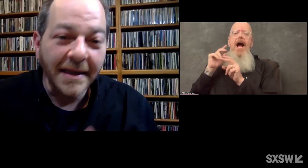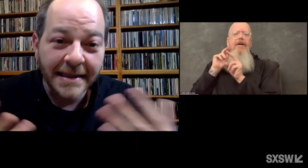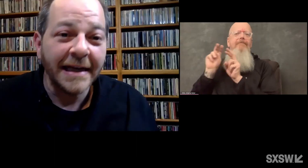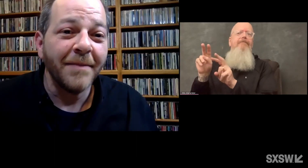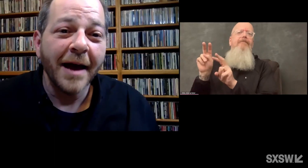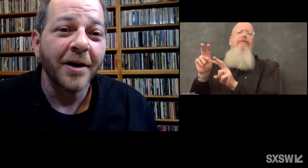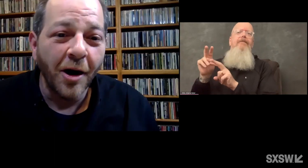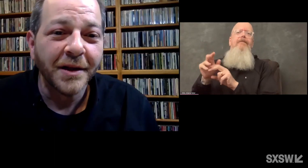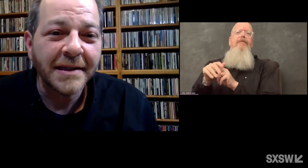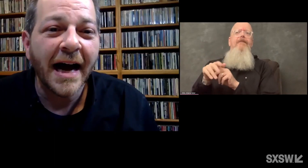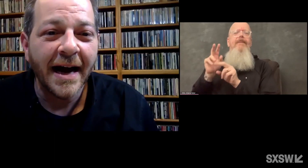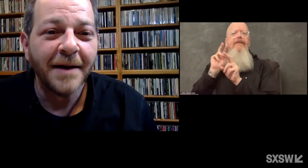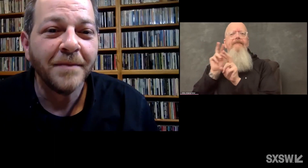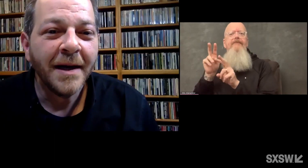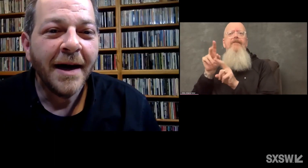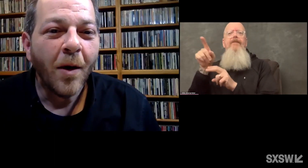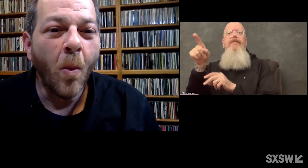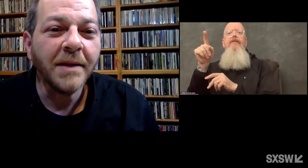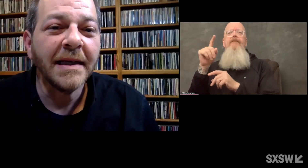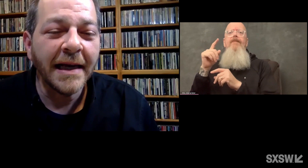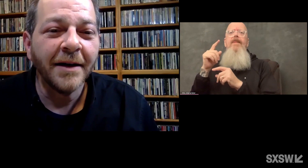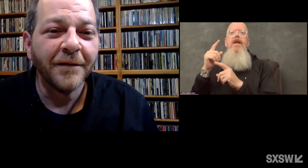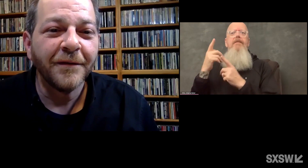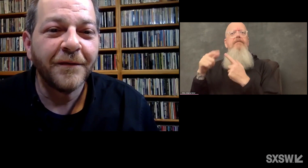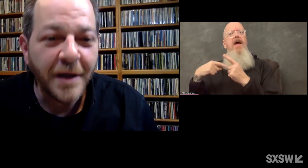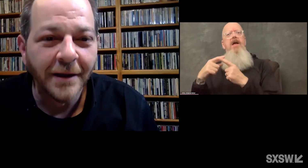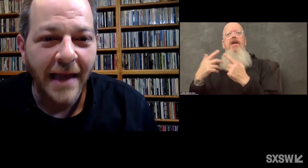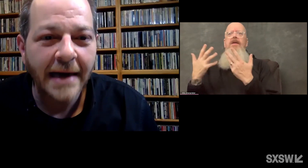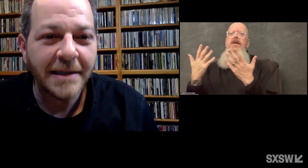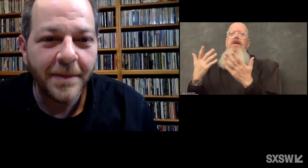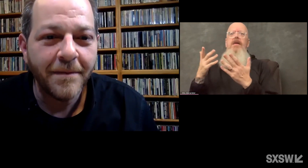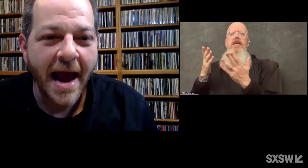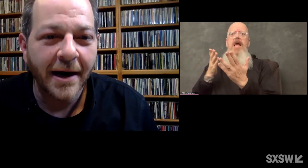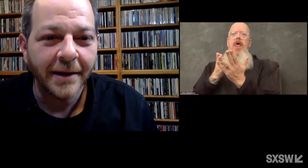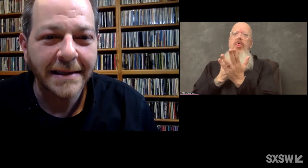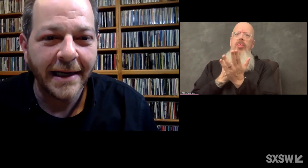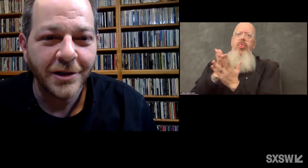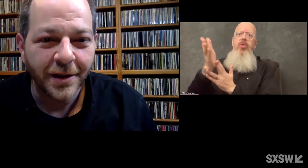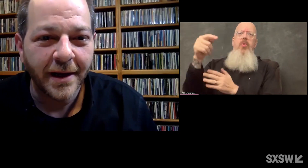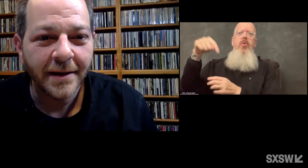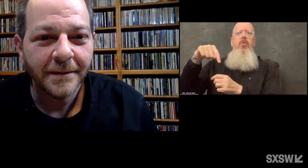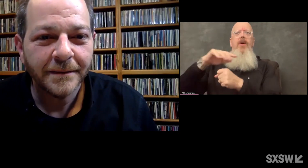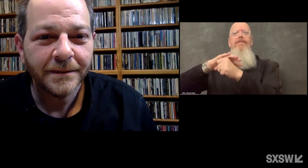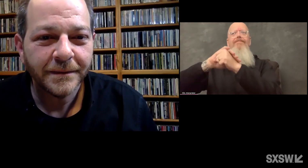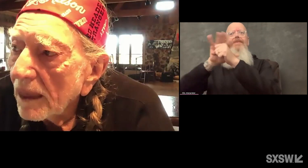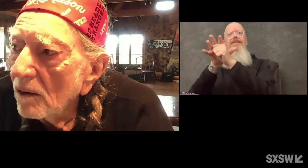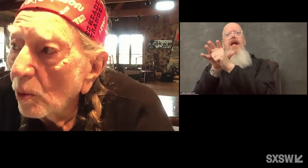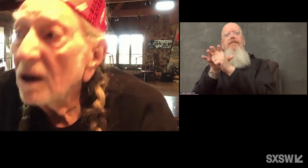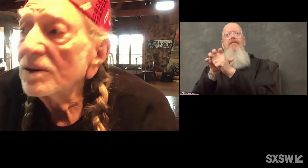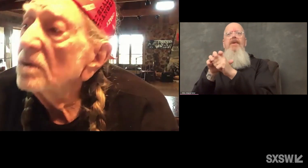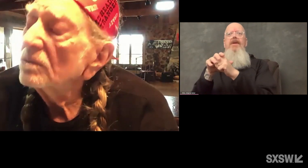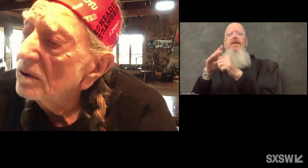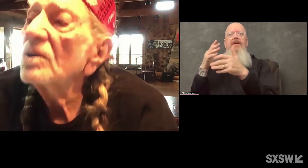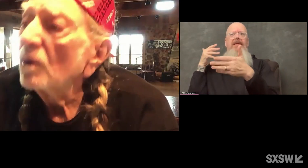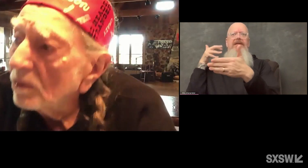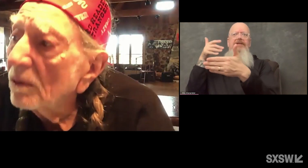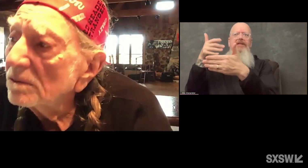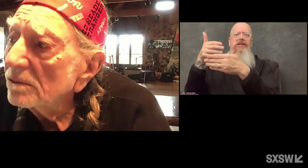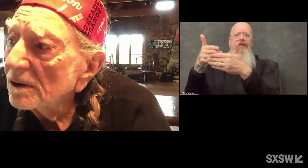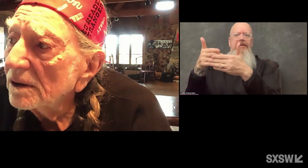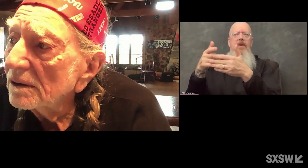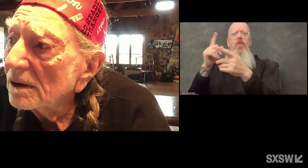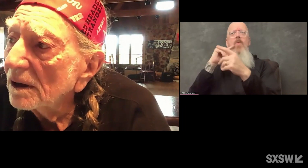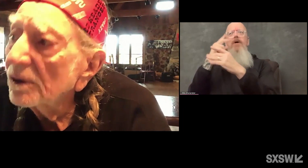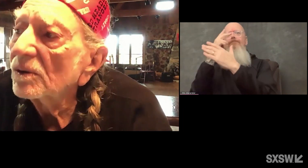you must think about it all the time. What's it going to feel like to be back on stage, you think? Well, I don't know,